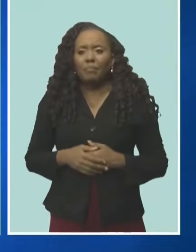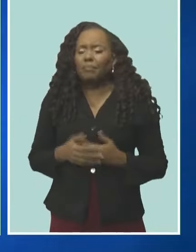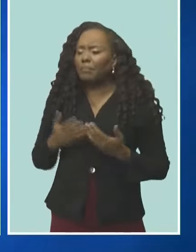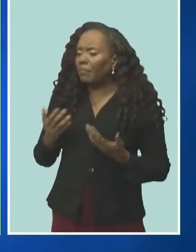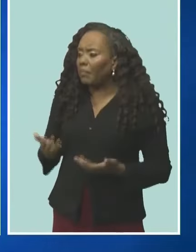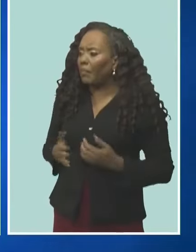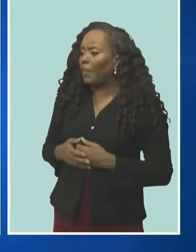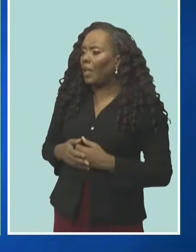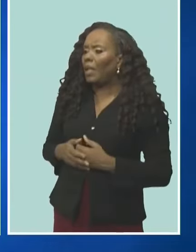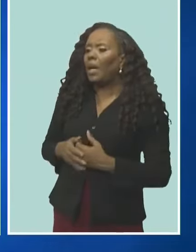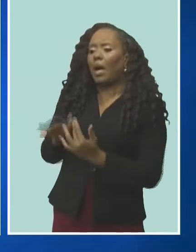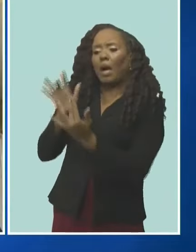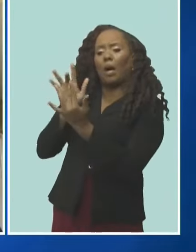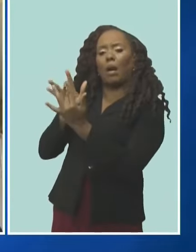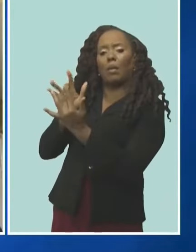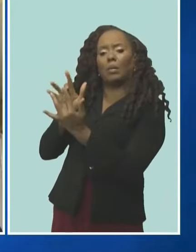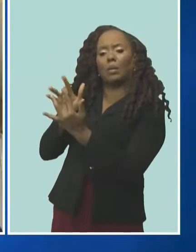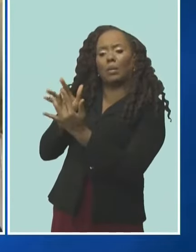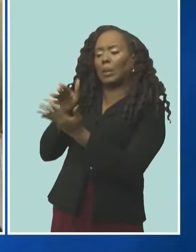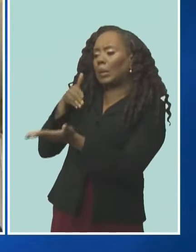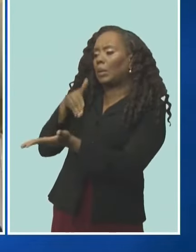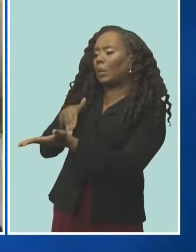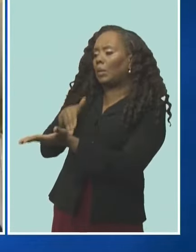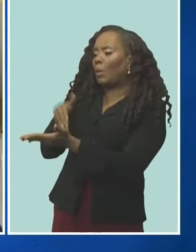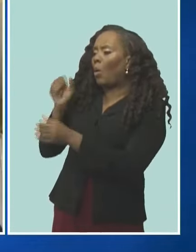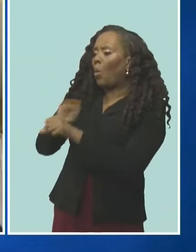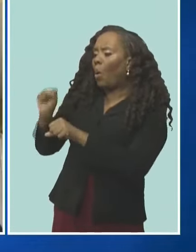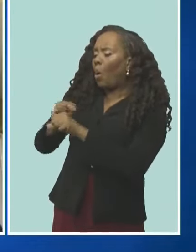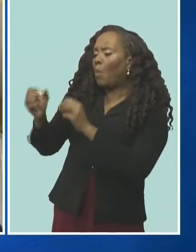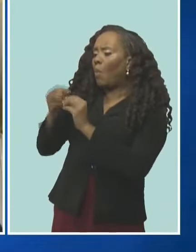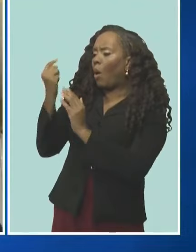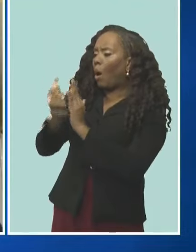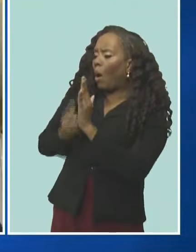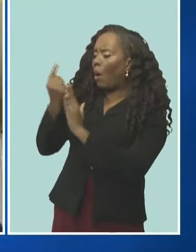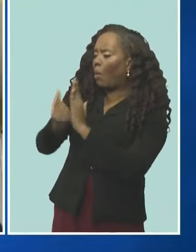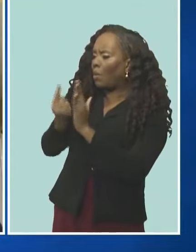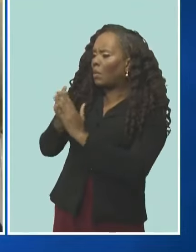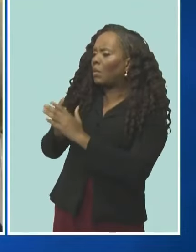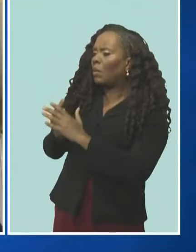Relation to the consultant doctors working more hours, where do we now stand on that?